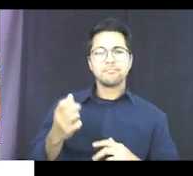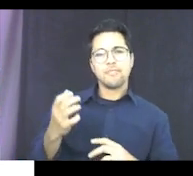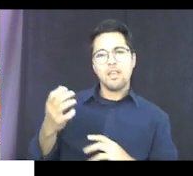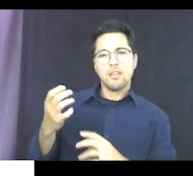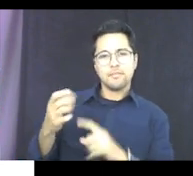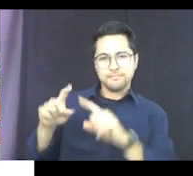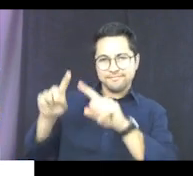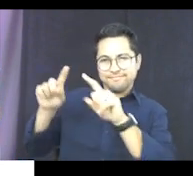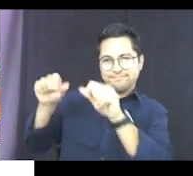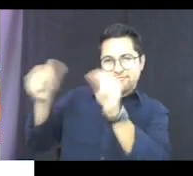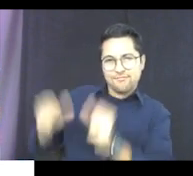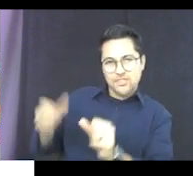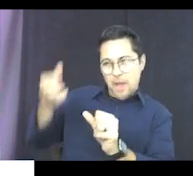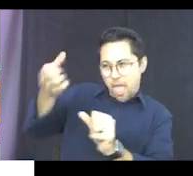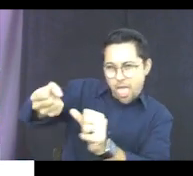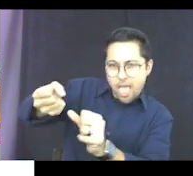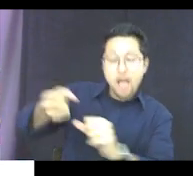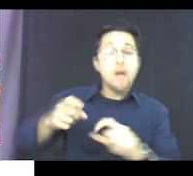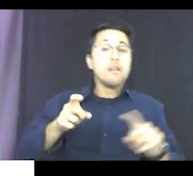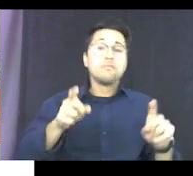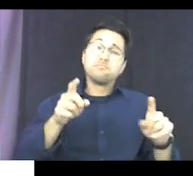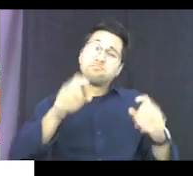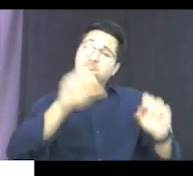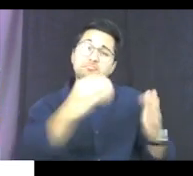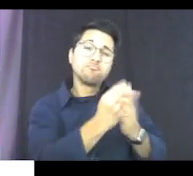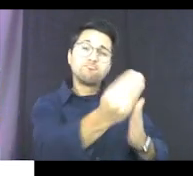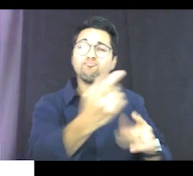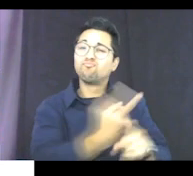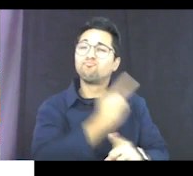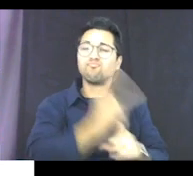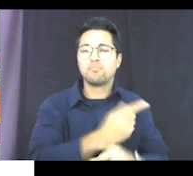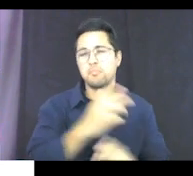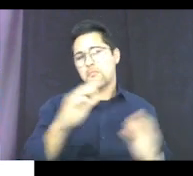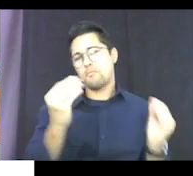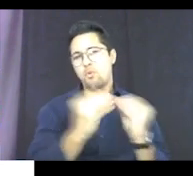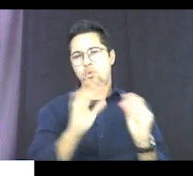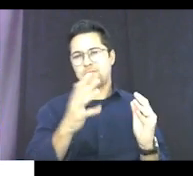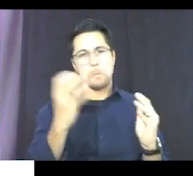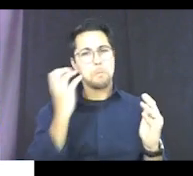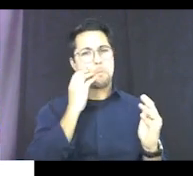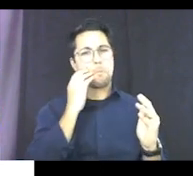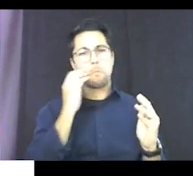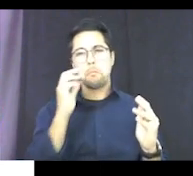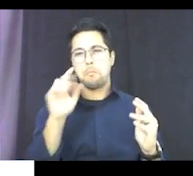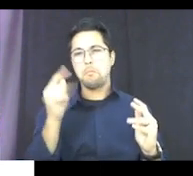here. Or you can just get regular ones that are a little bit thicker like that.